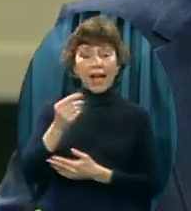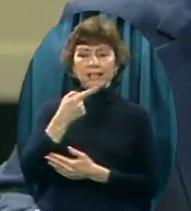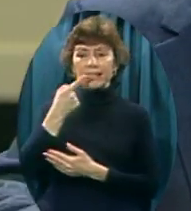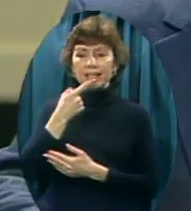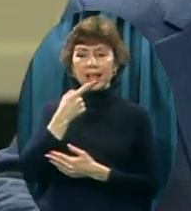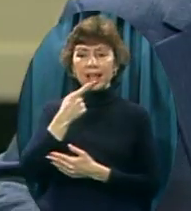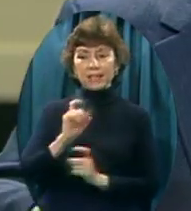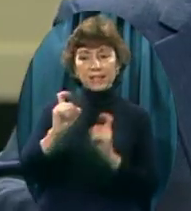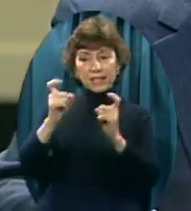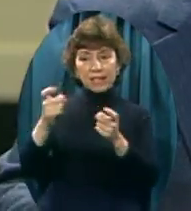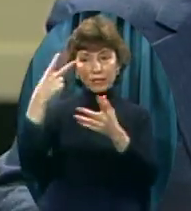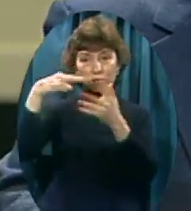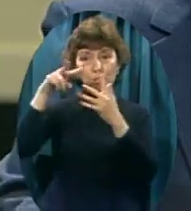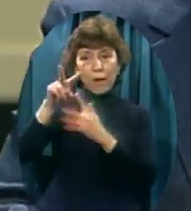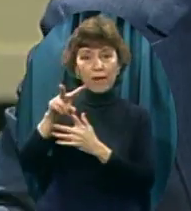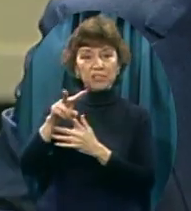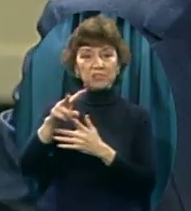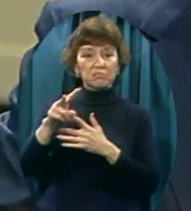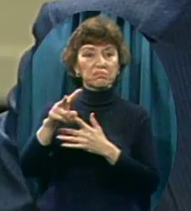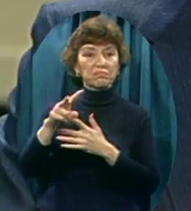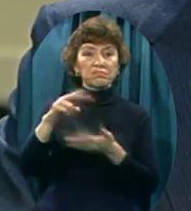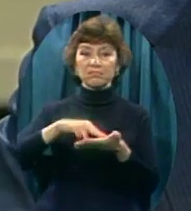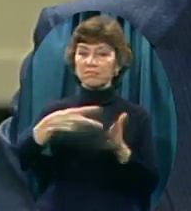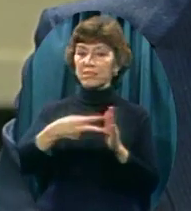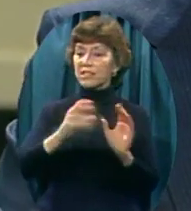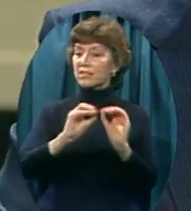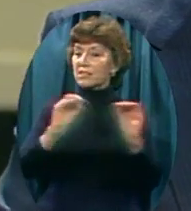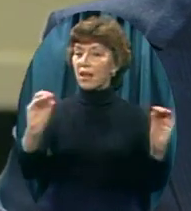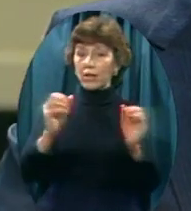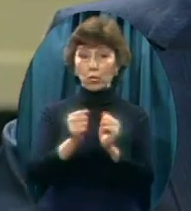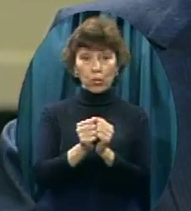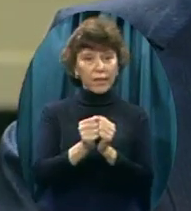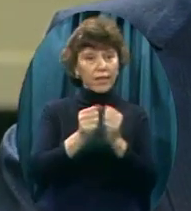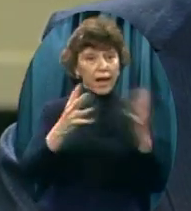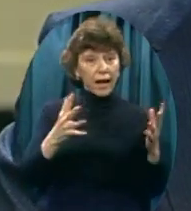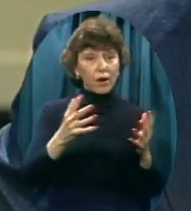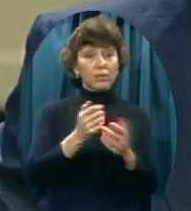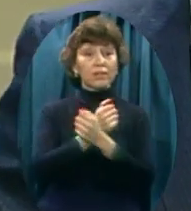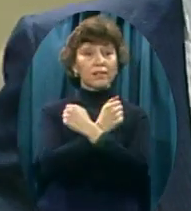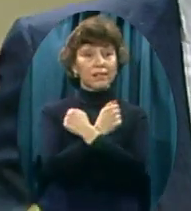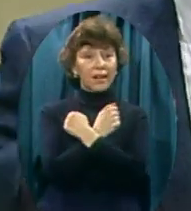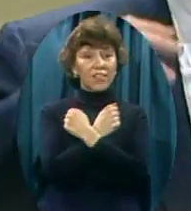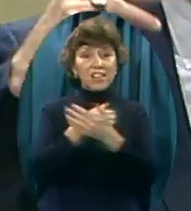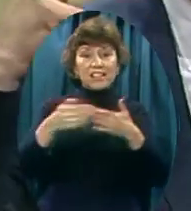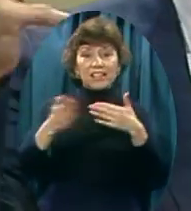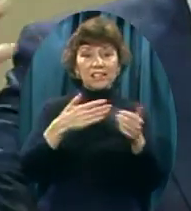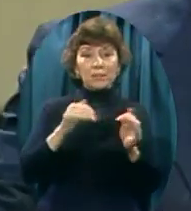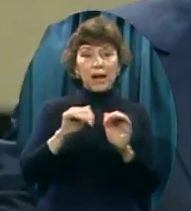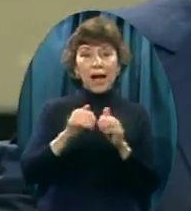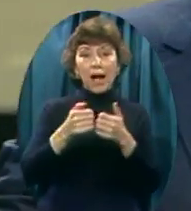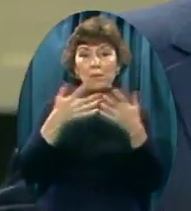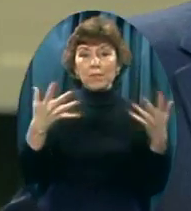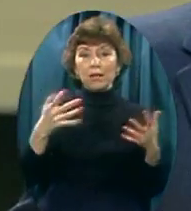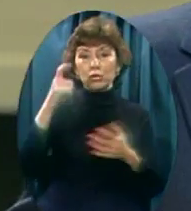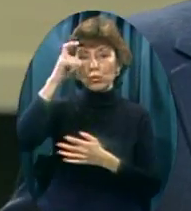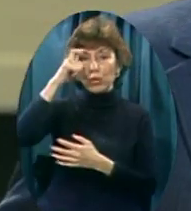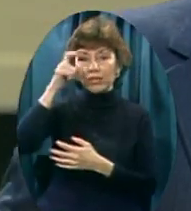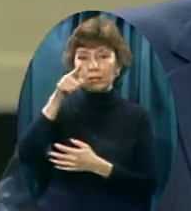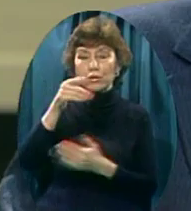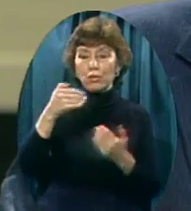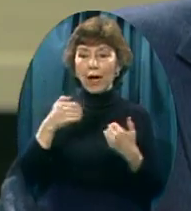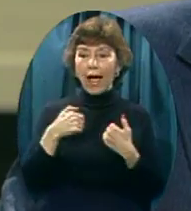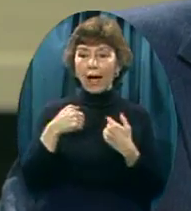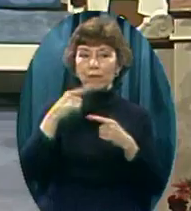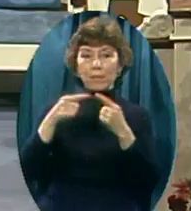Without love It doesn't really matter How much you are able To say about the future And what your wisdom Tells you about The